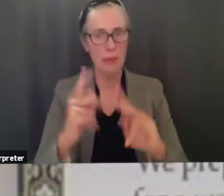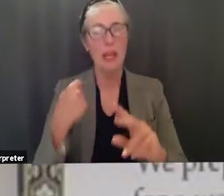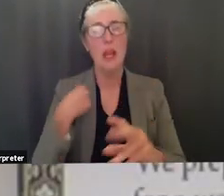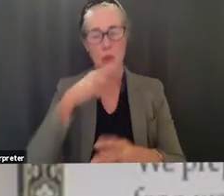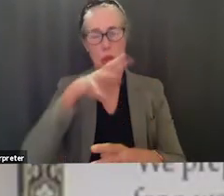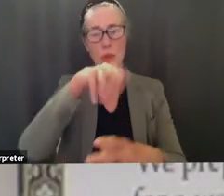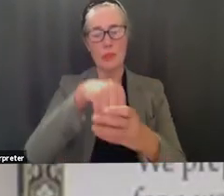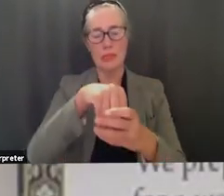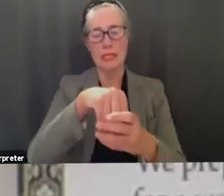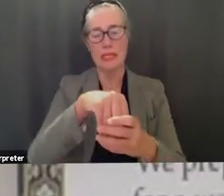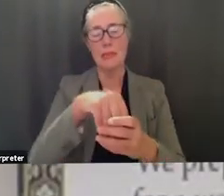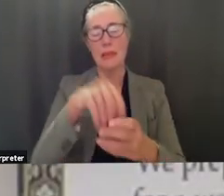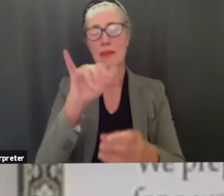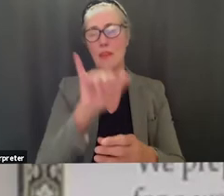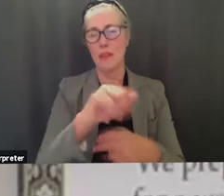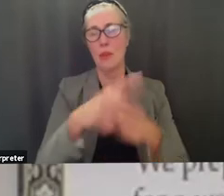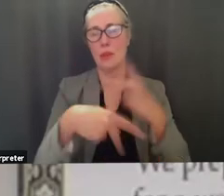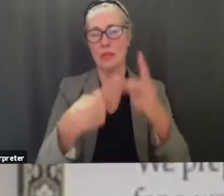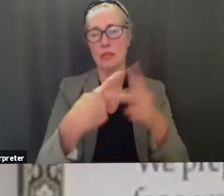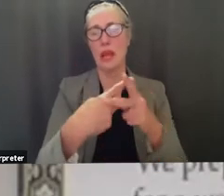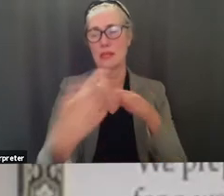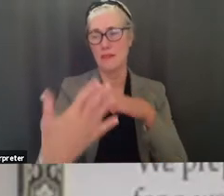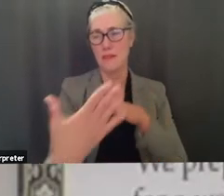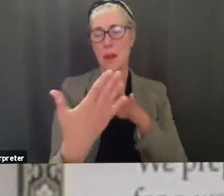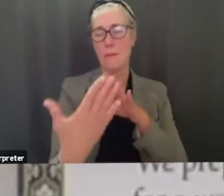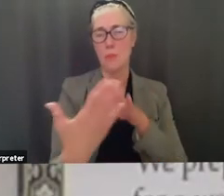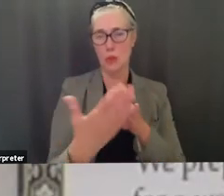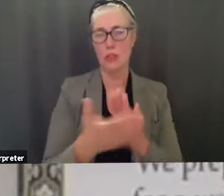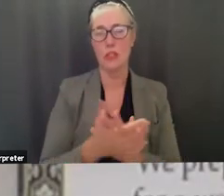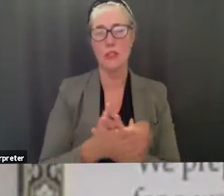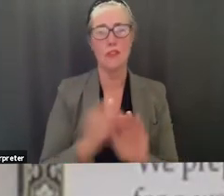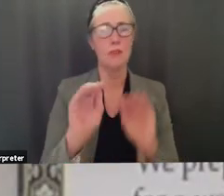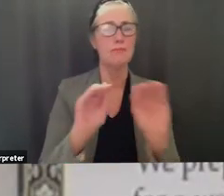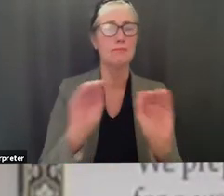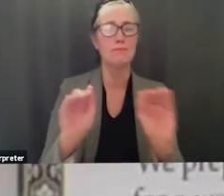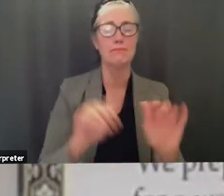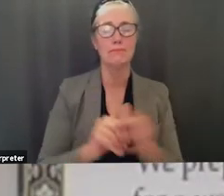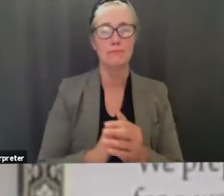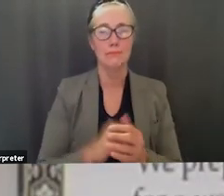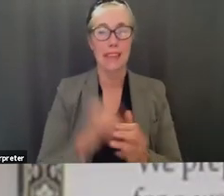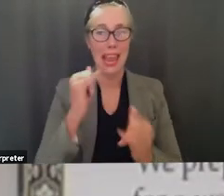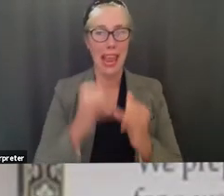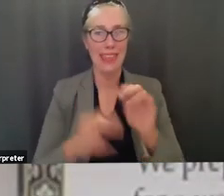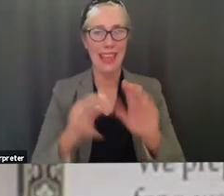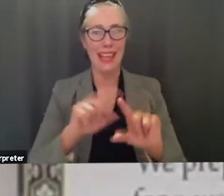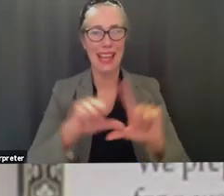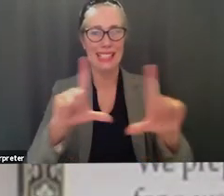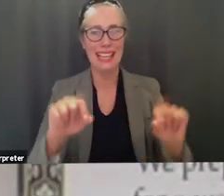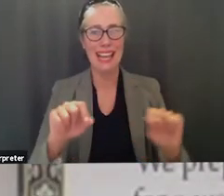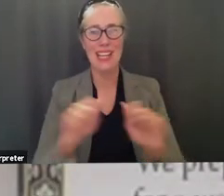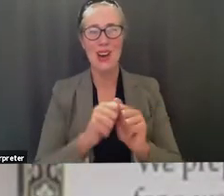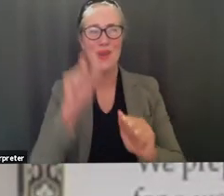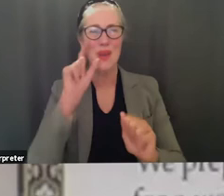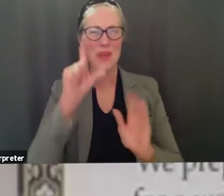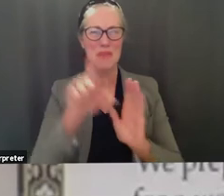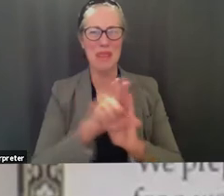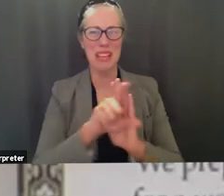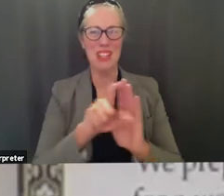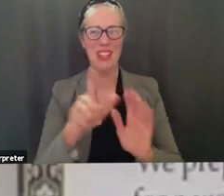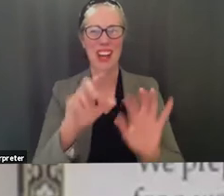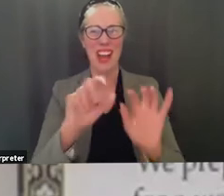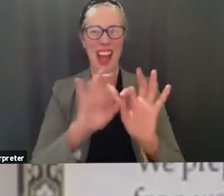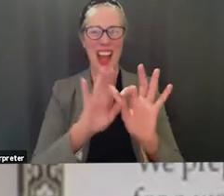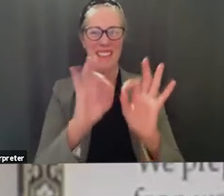uh in those okay and then i'll just on the last slide with the big old needle in the vaccination that's a little